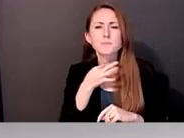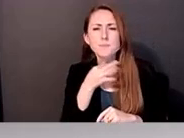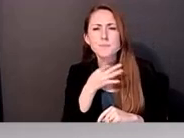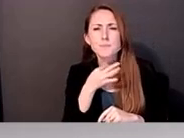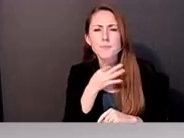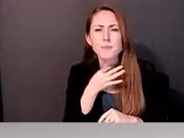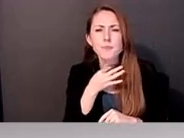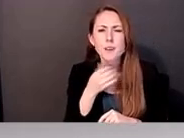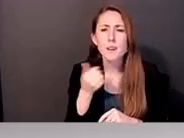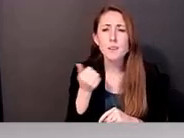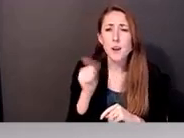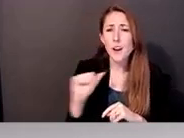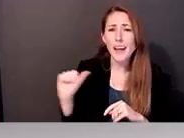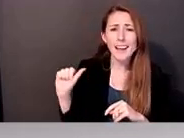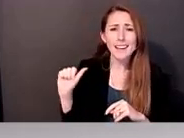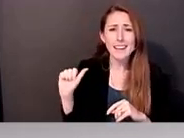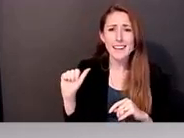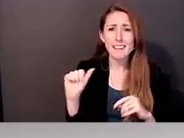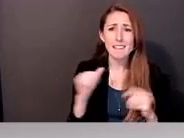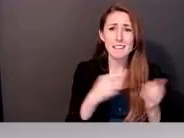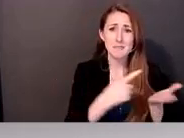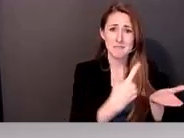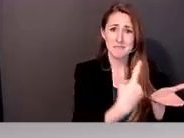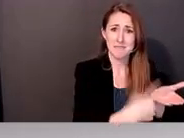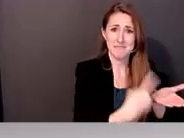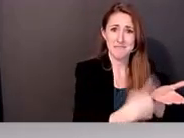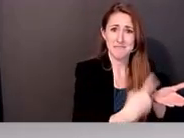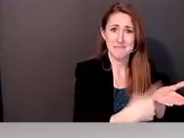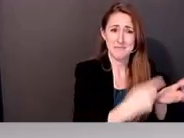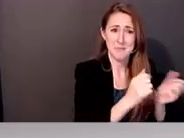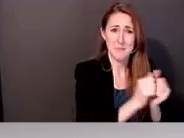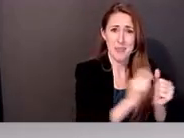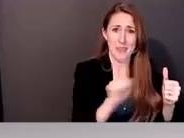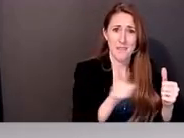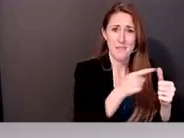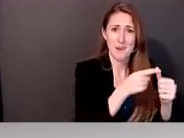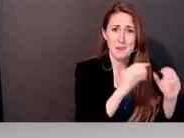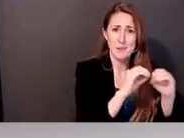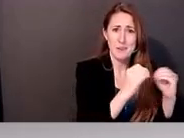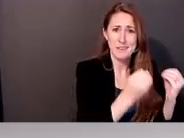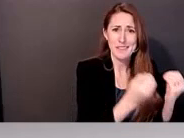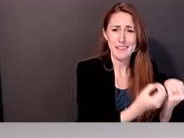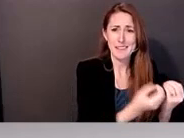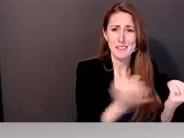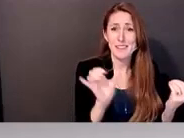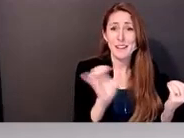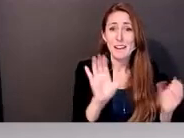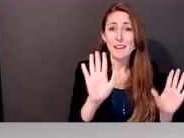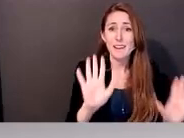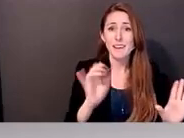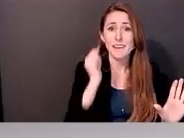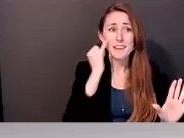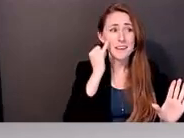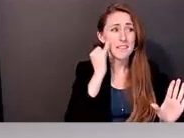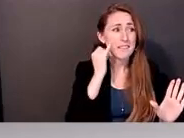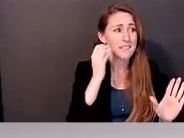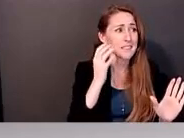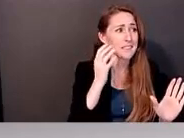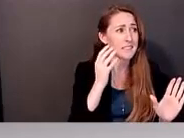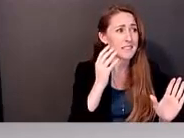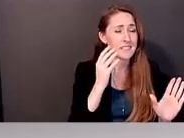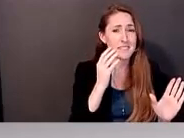debriefing with that first partner organization? I mean, just to help our audience, like when things maybe don't go quite well,